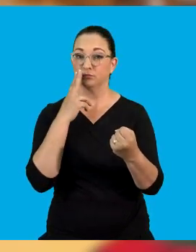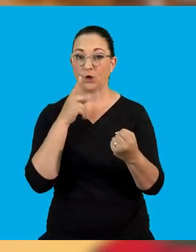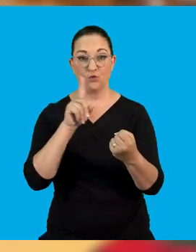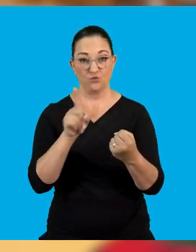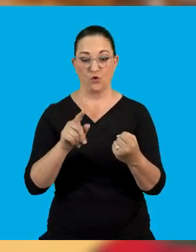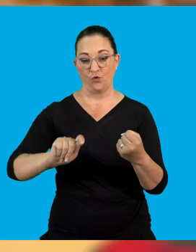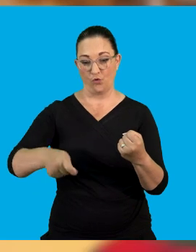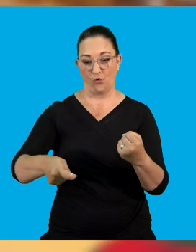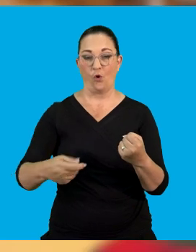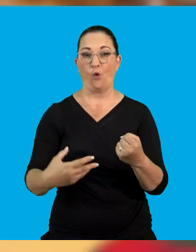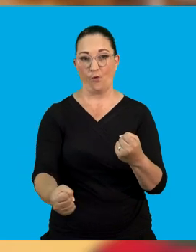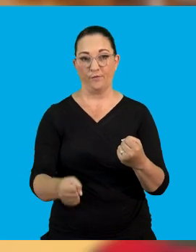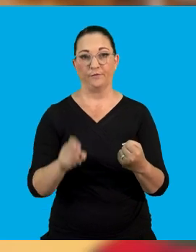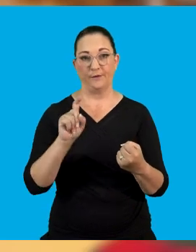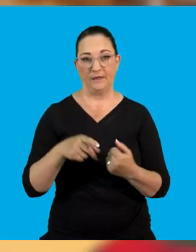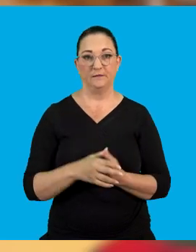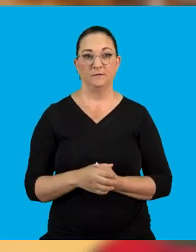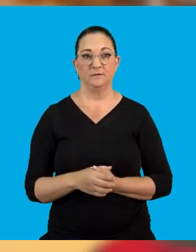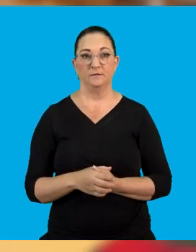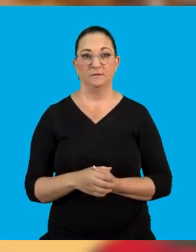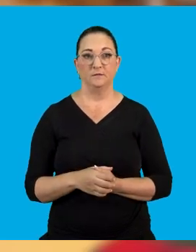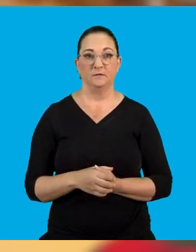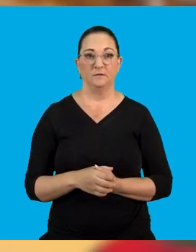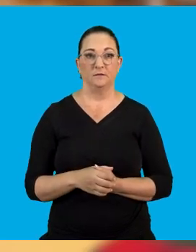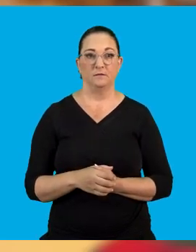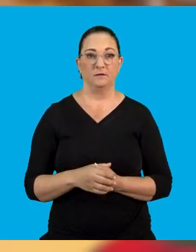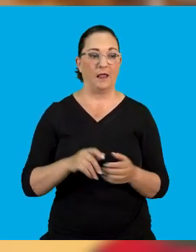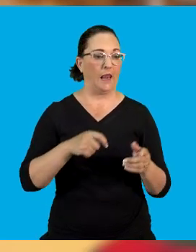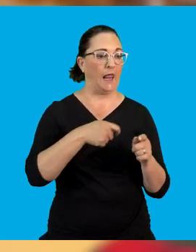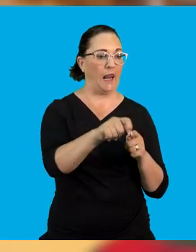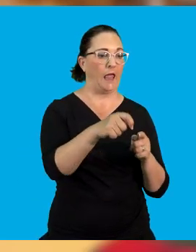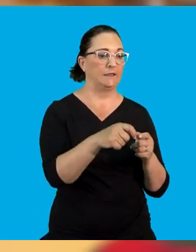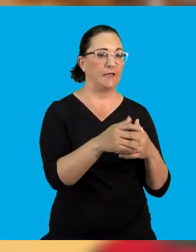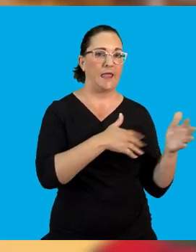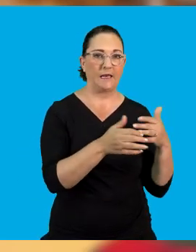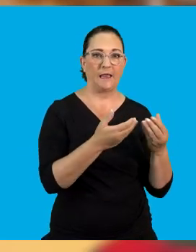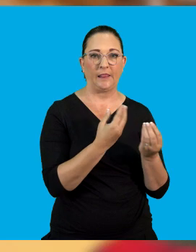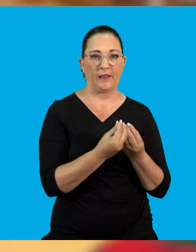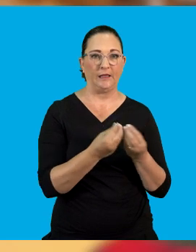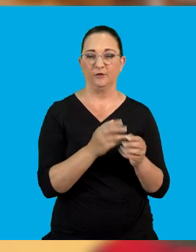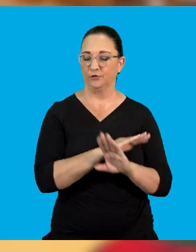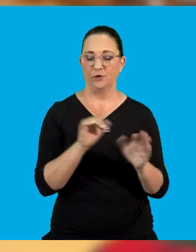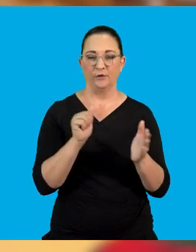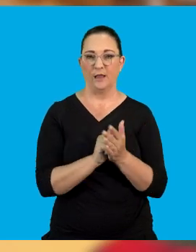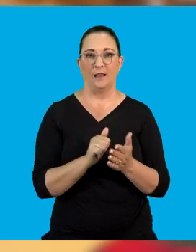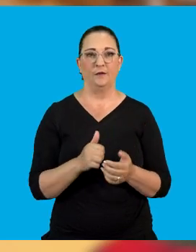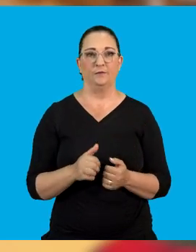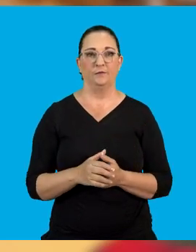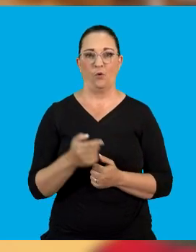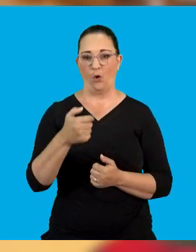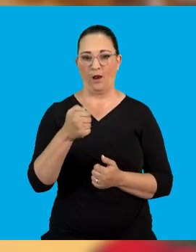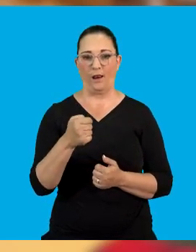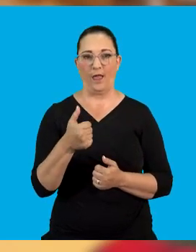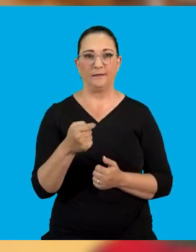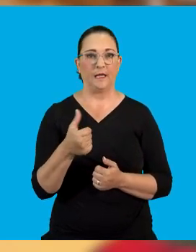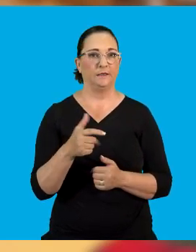ignitions are off. And also we are not having an open fire not lighting anything. A match or a lighter